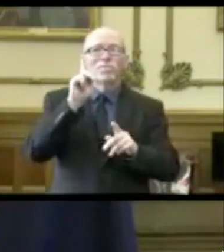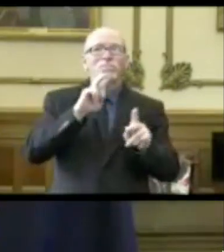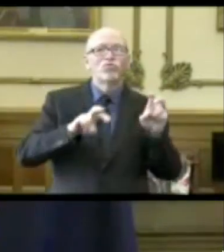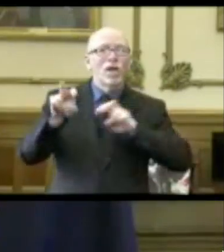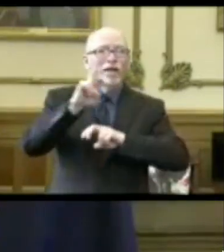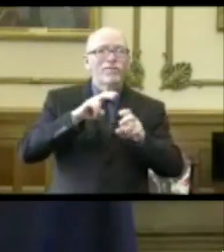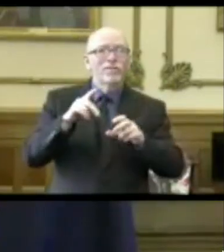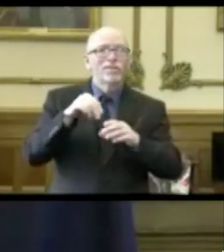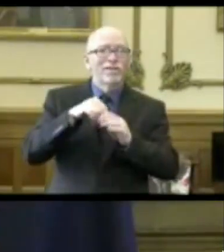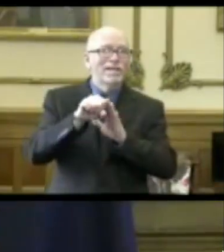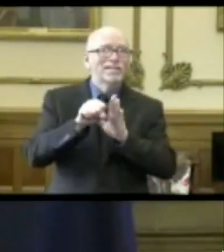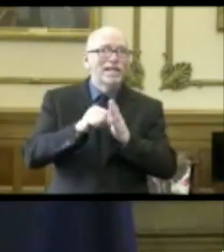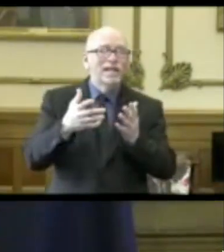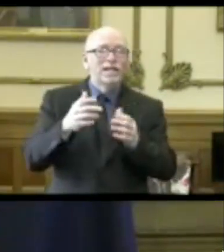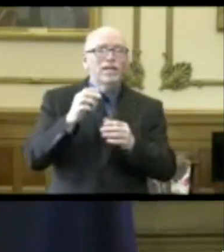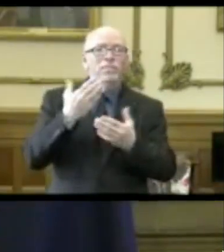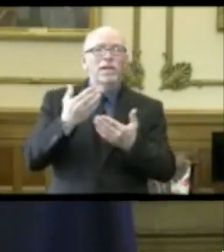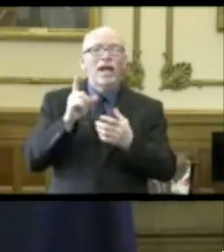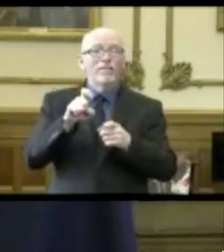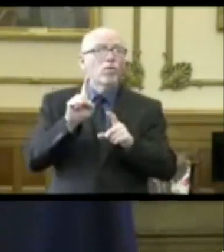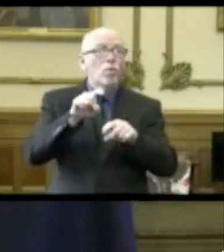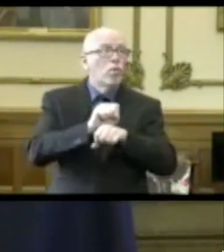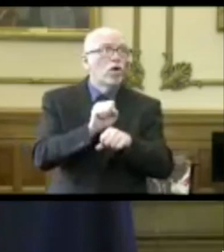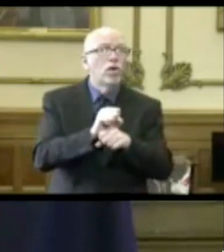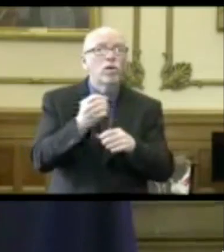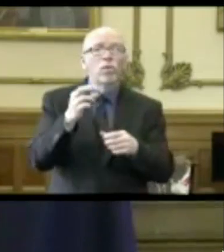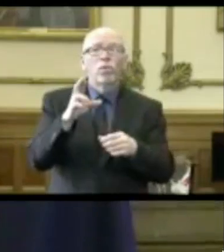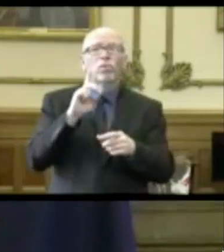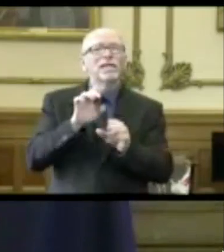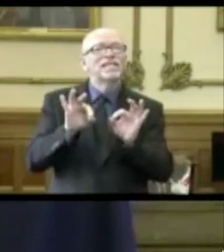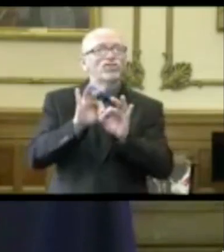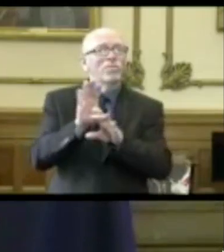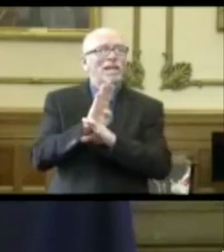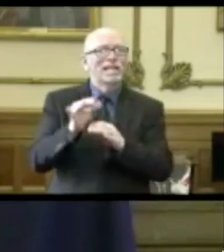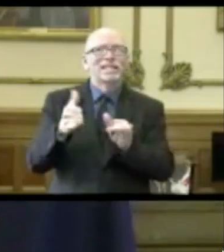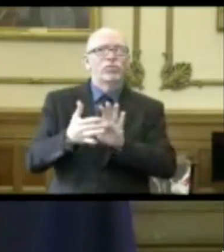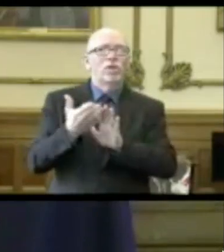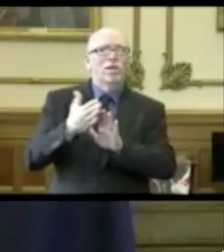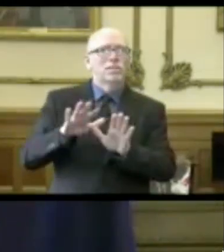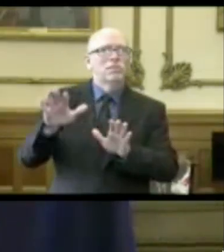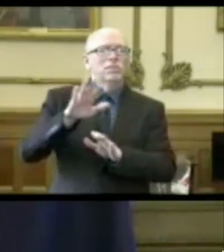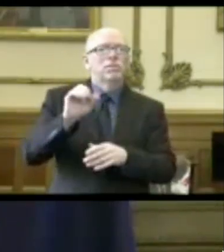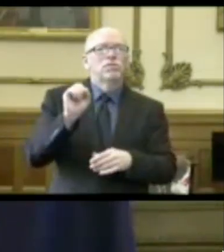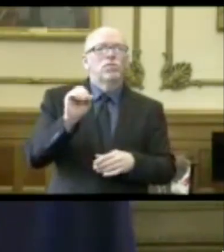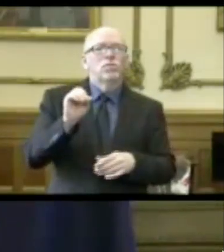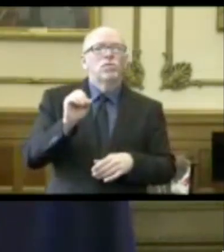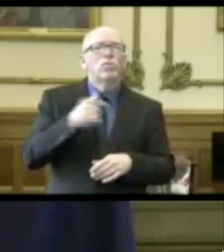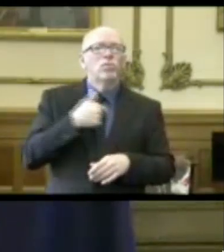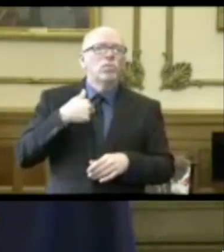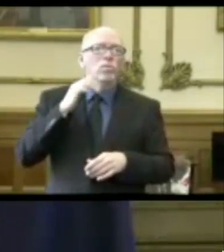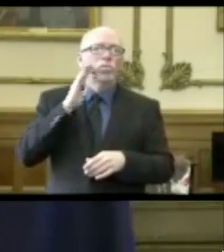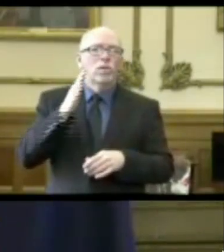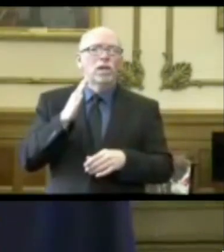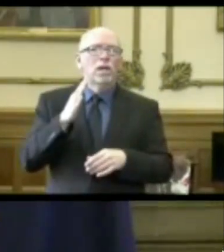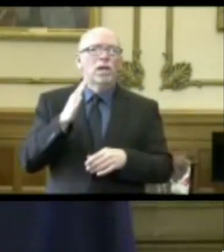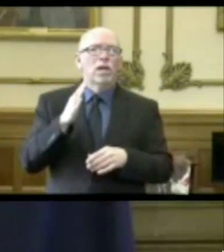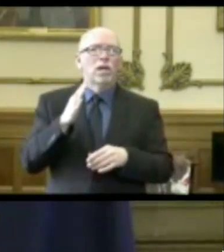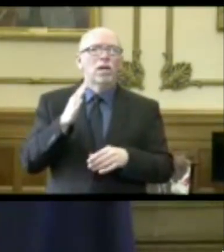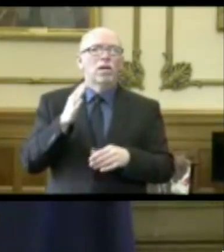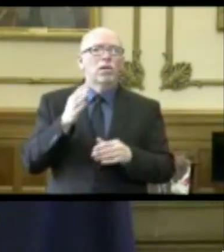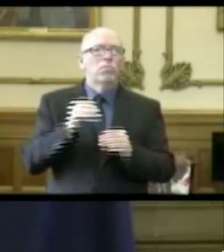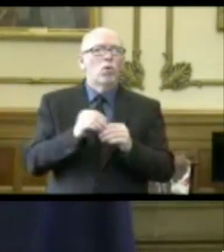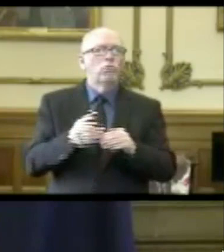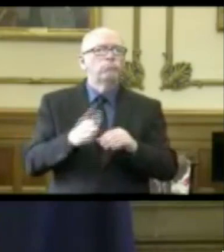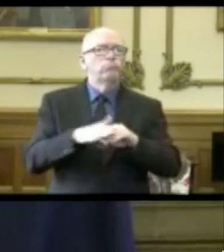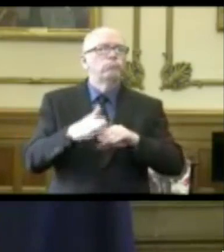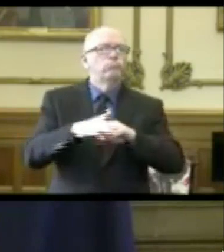state to maybe go to work. Essential business. And so, we will be ramping that effort up. It